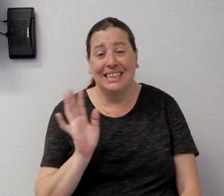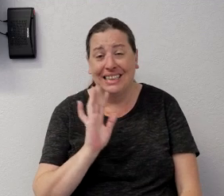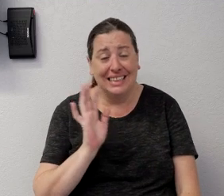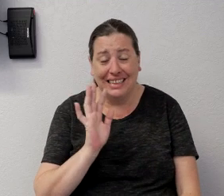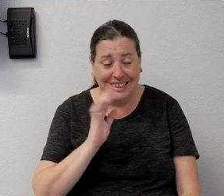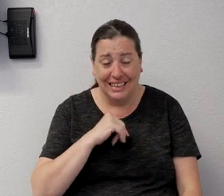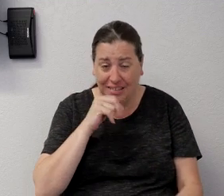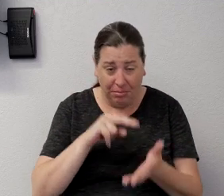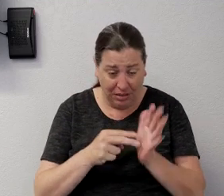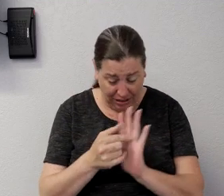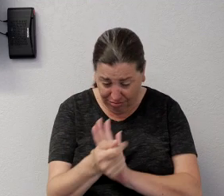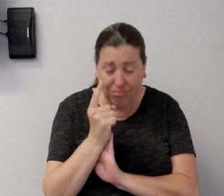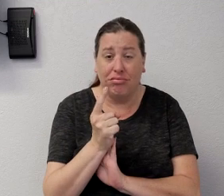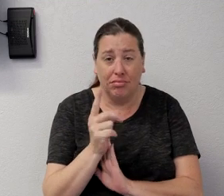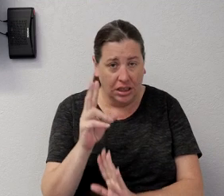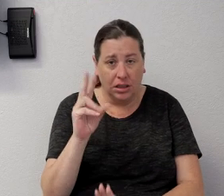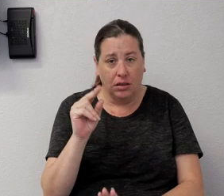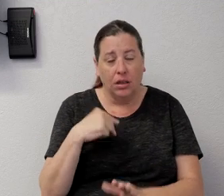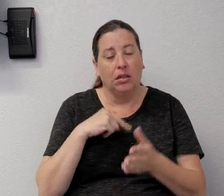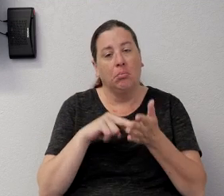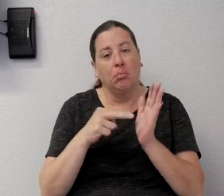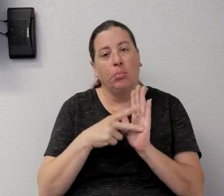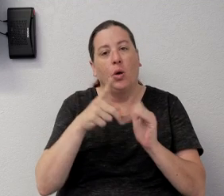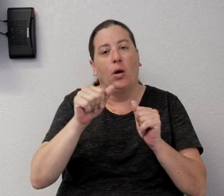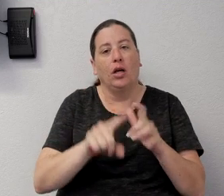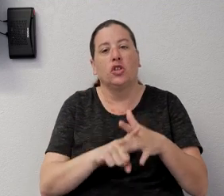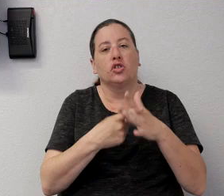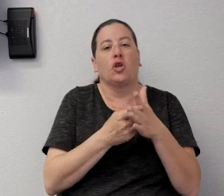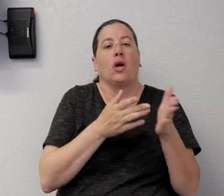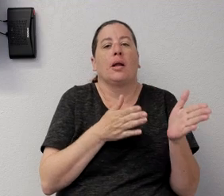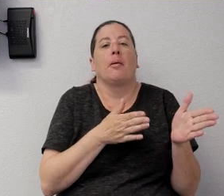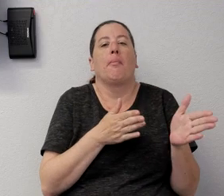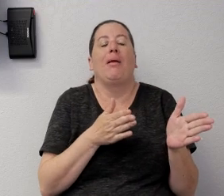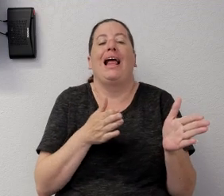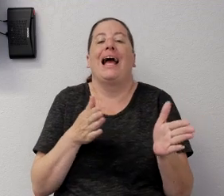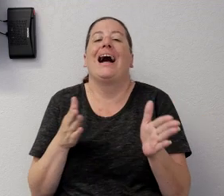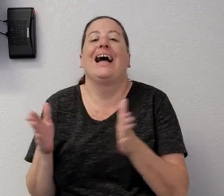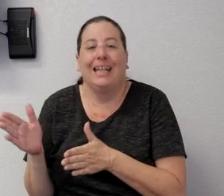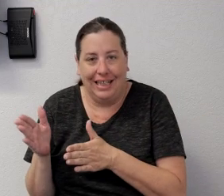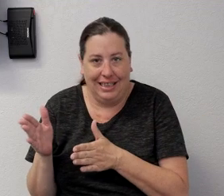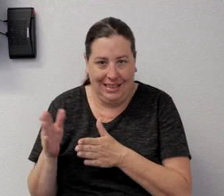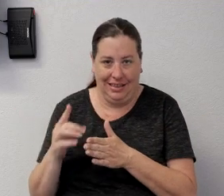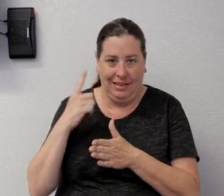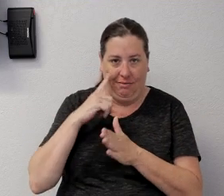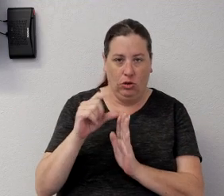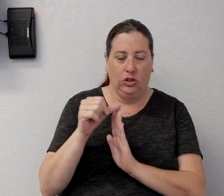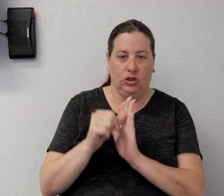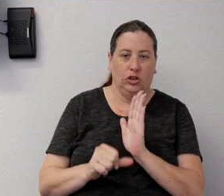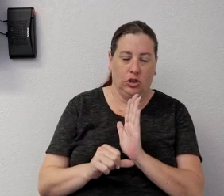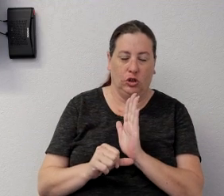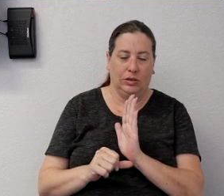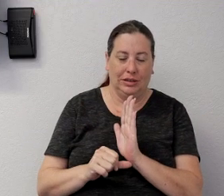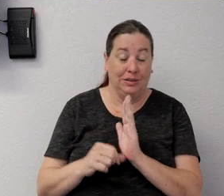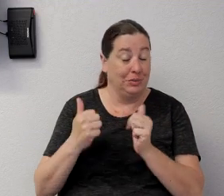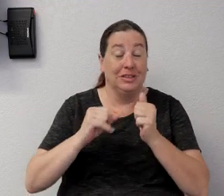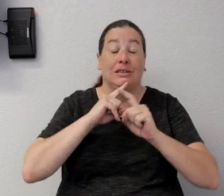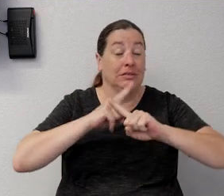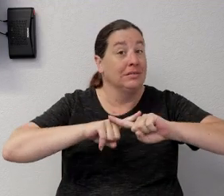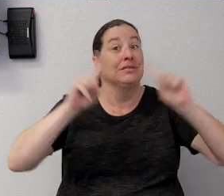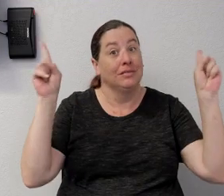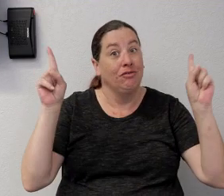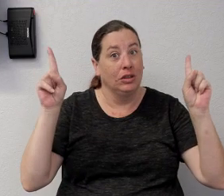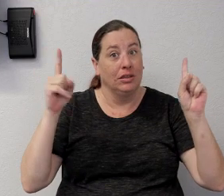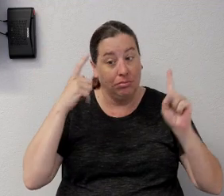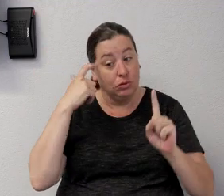for the return of elective surgery, which is hugely different. Because we've been planning for a long time.